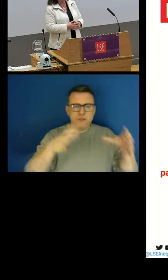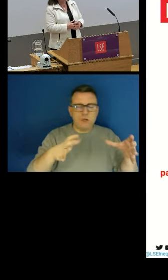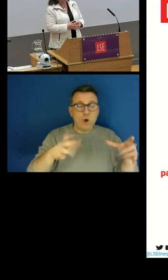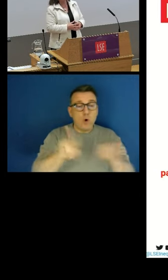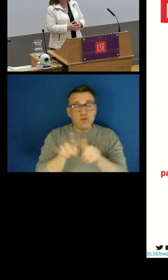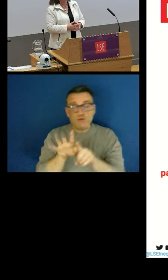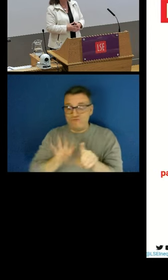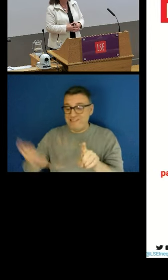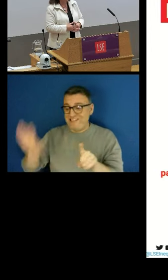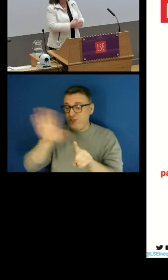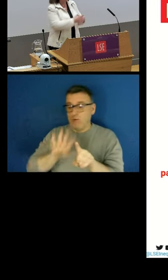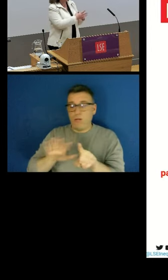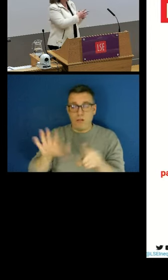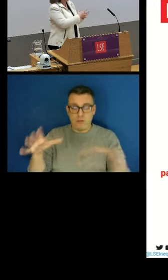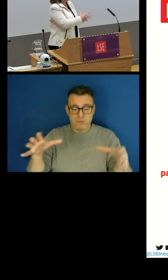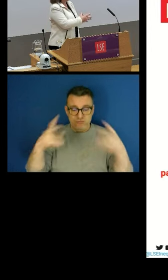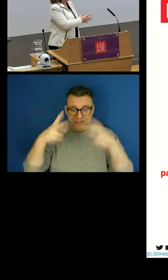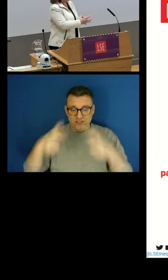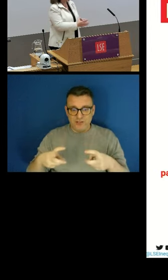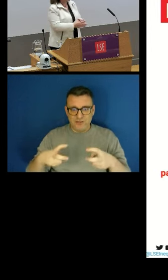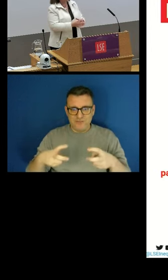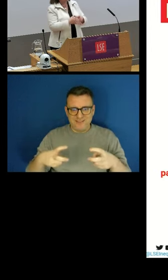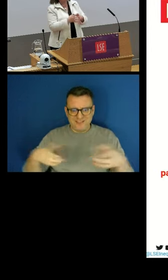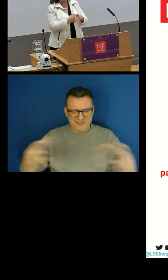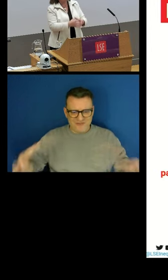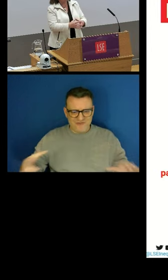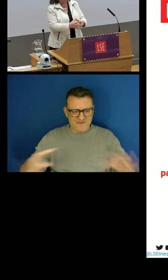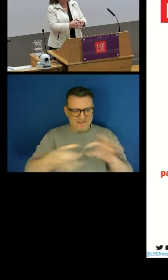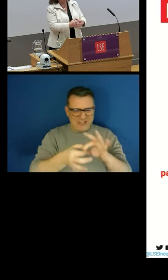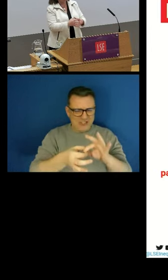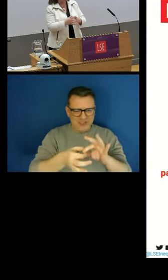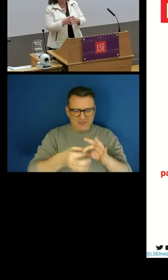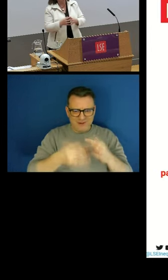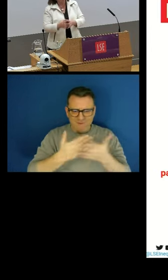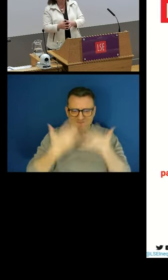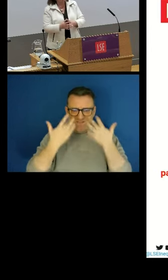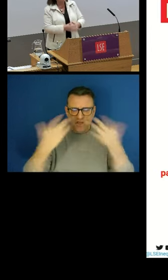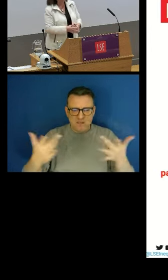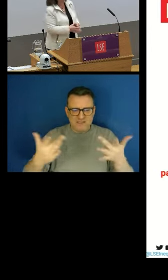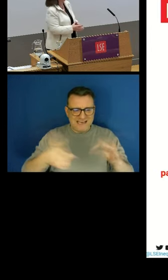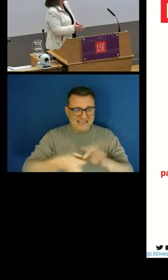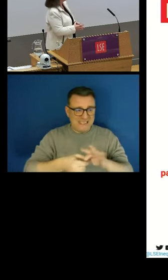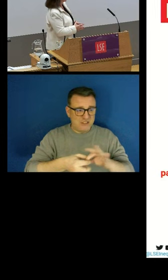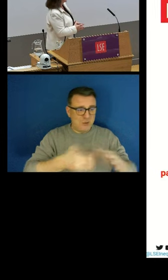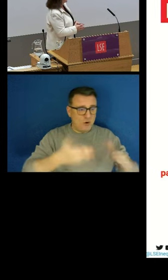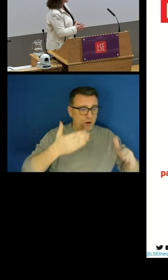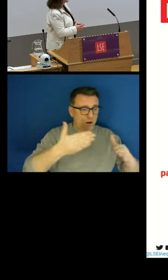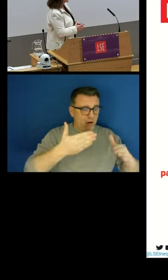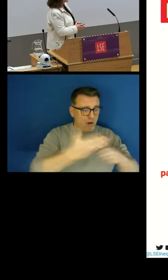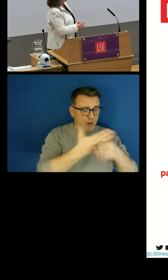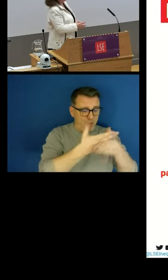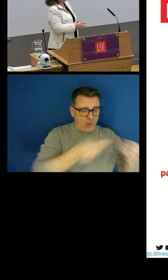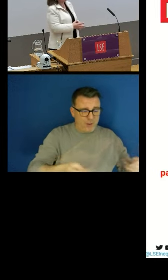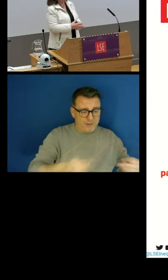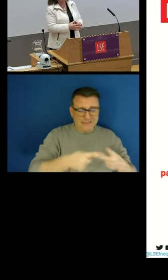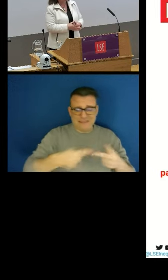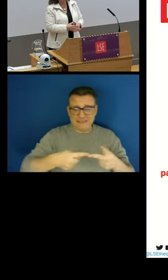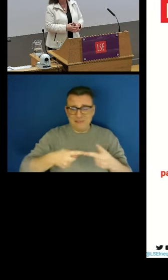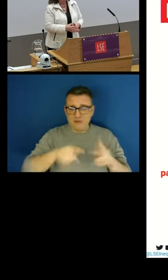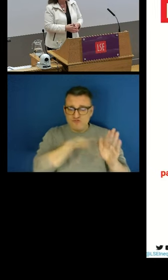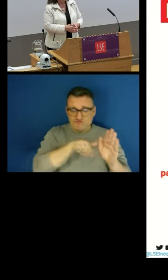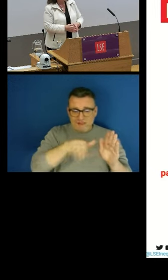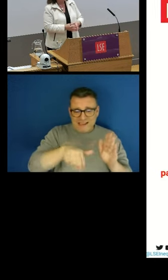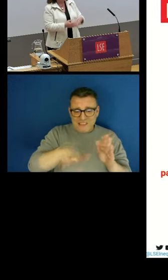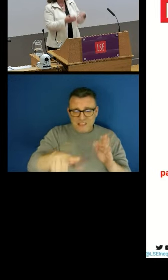relationship at all between unemployment, employment rates, and poor quality employment.